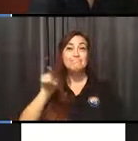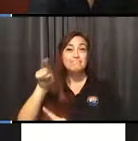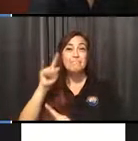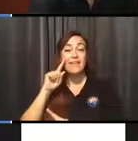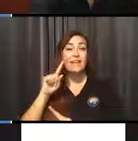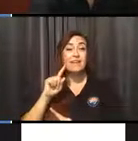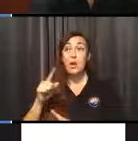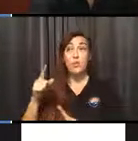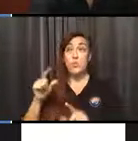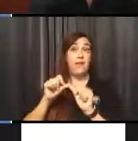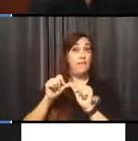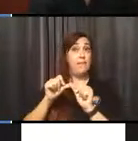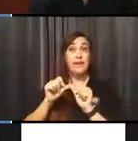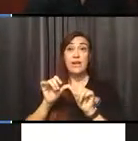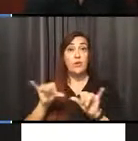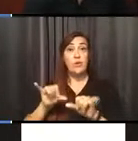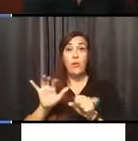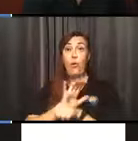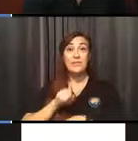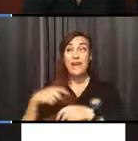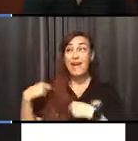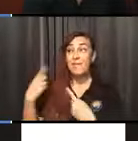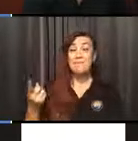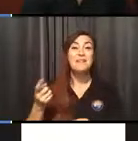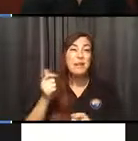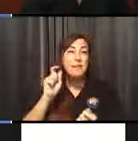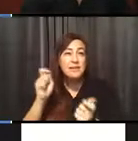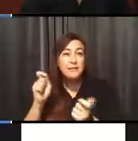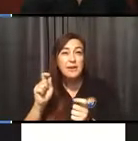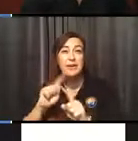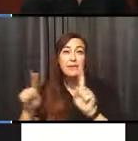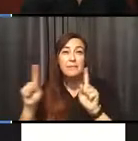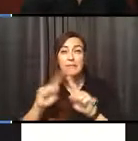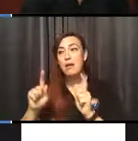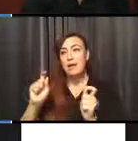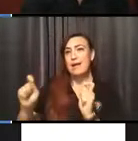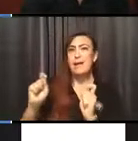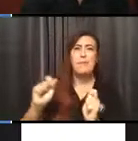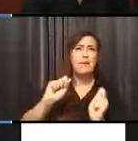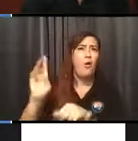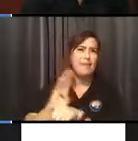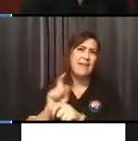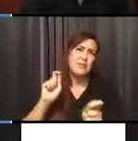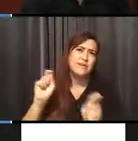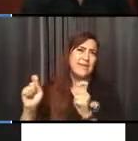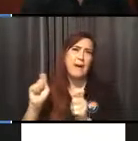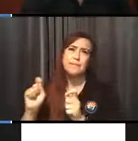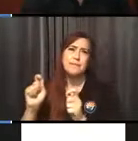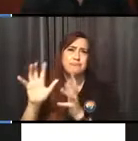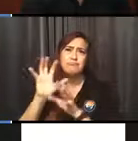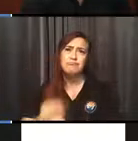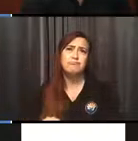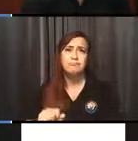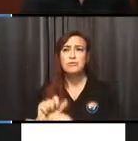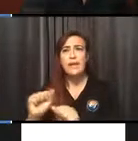not, you know, not in the same capacity, but we've adapted like businesses have all had to adapt to be able to serve our community.